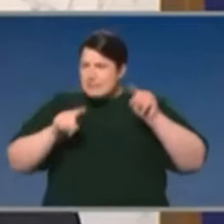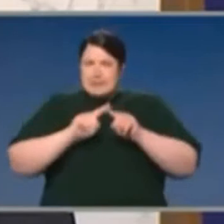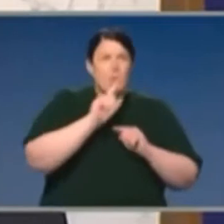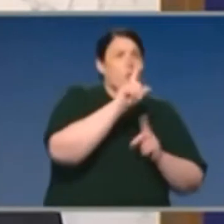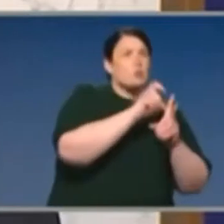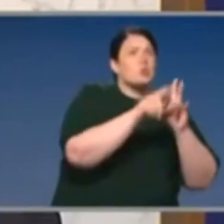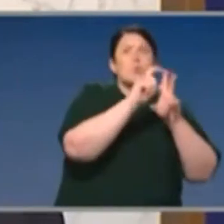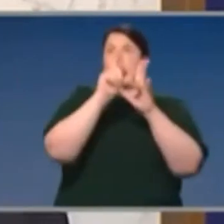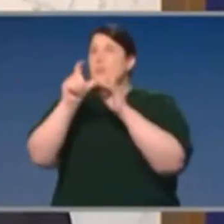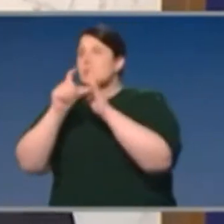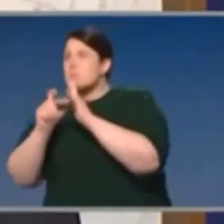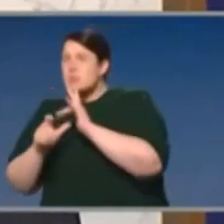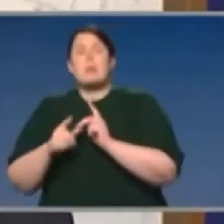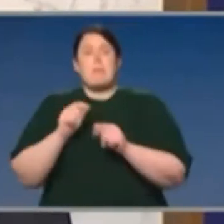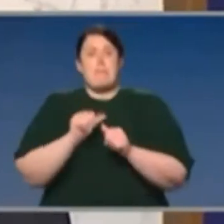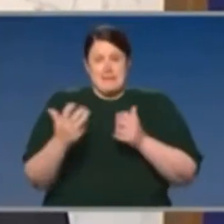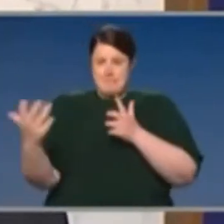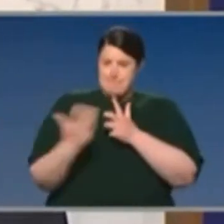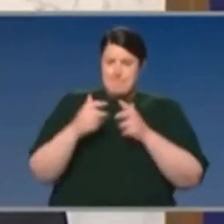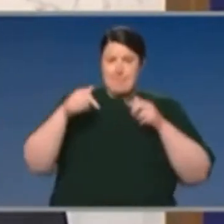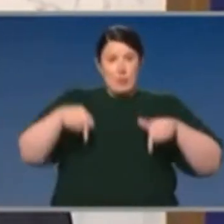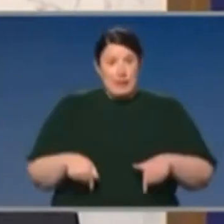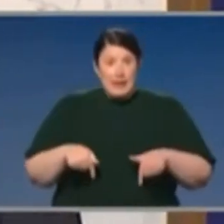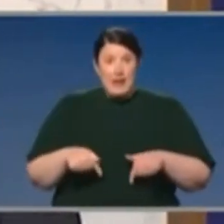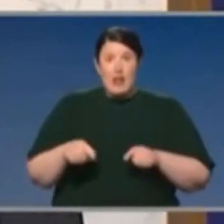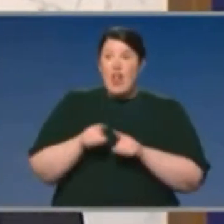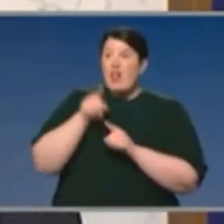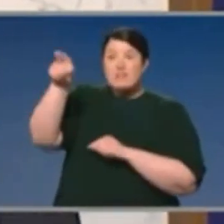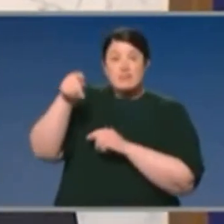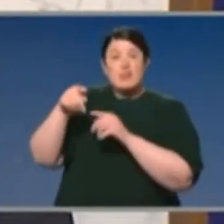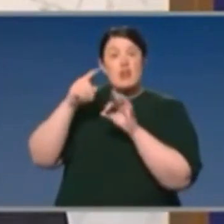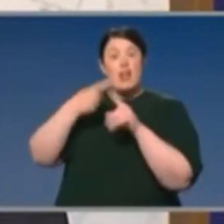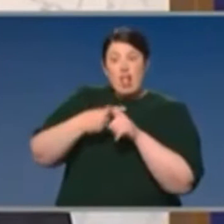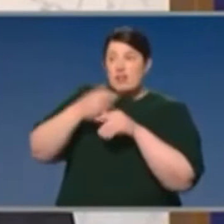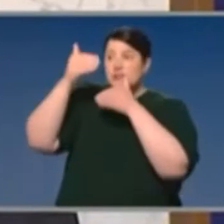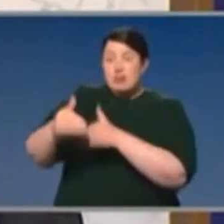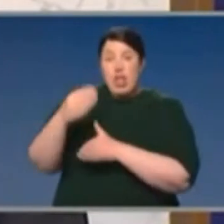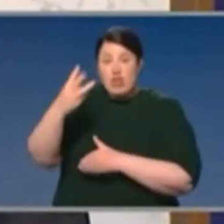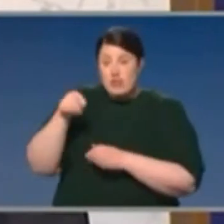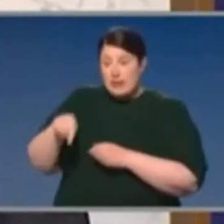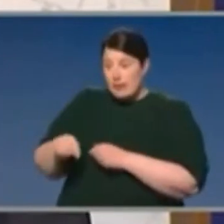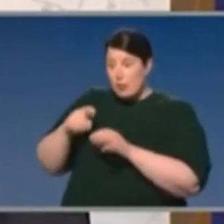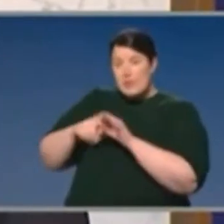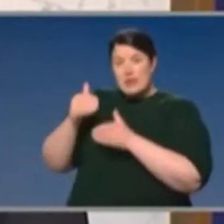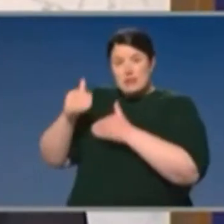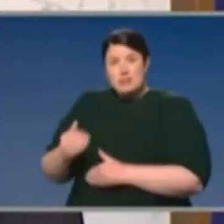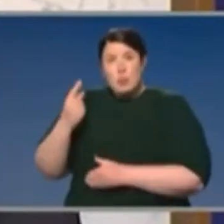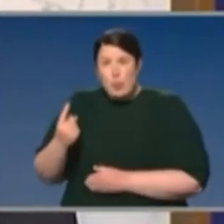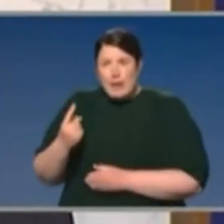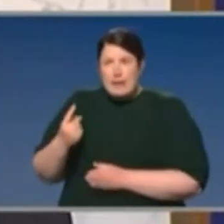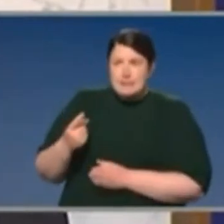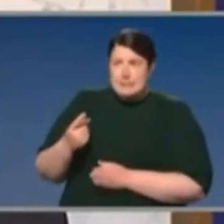vaccines, a range of different types of vaccines, how well advanced they are, critically, as the Minister and Prime Minister have said, how